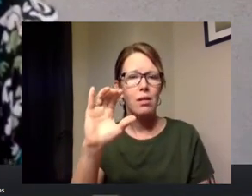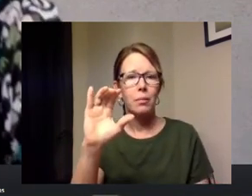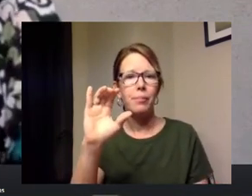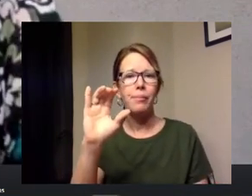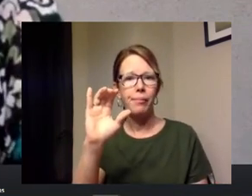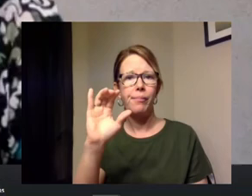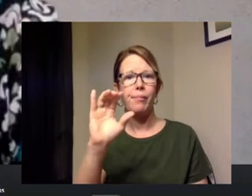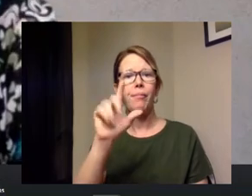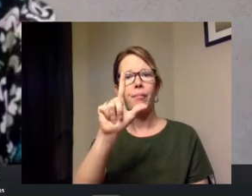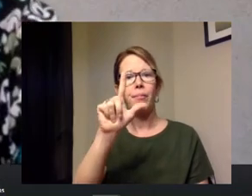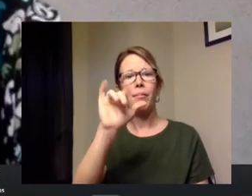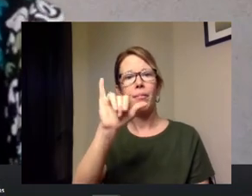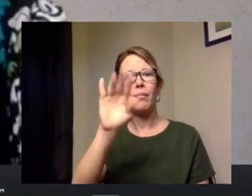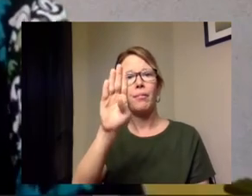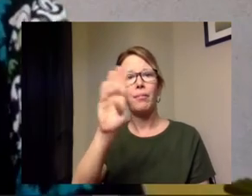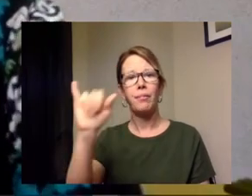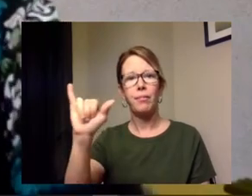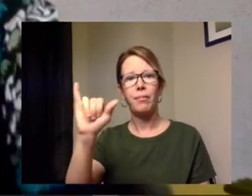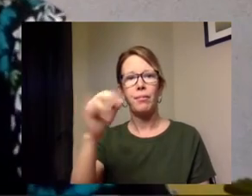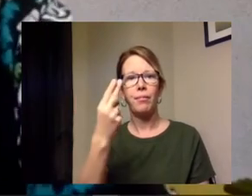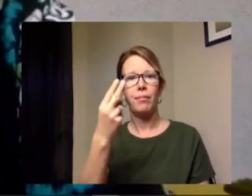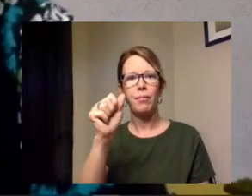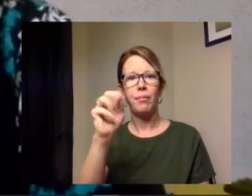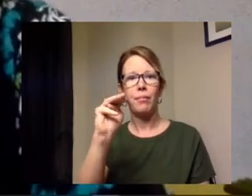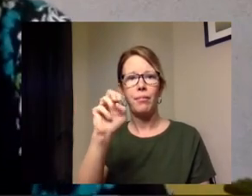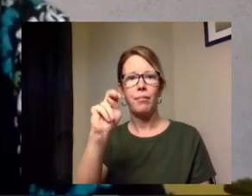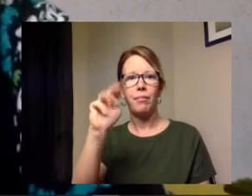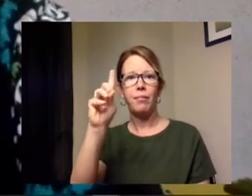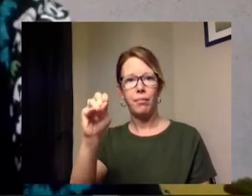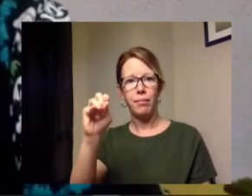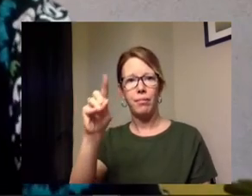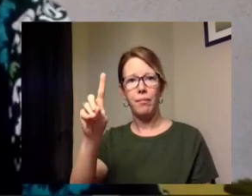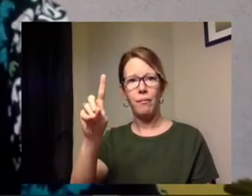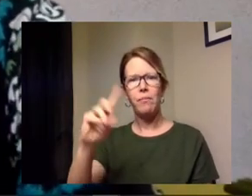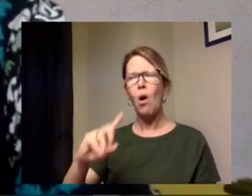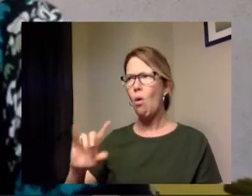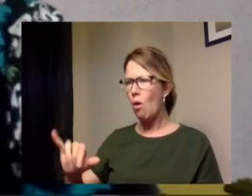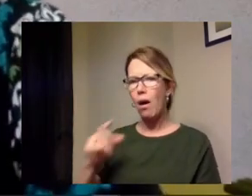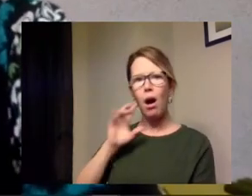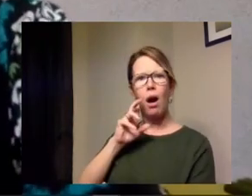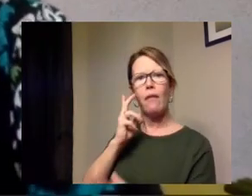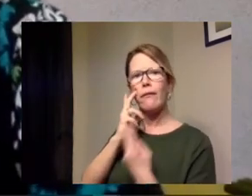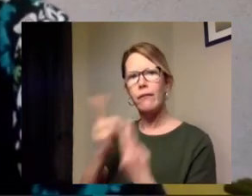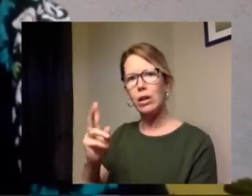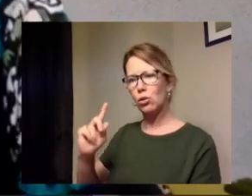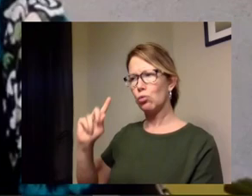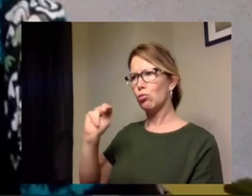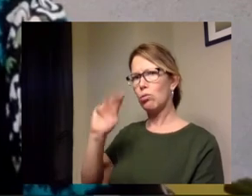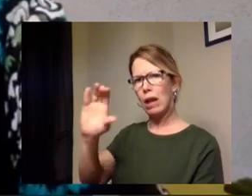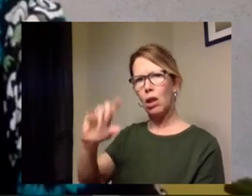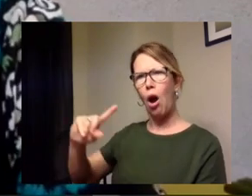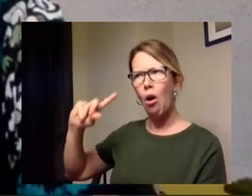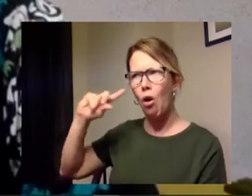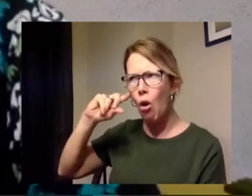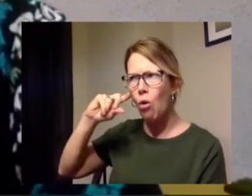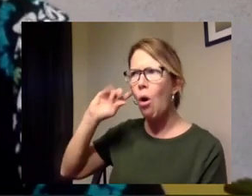libby hammond here in town heard about it when she visited north carolina came back to town and worked